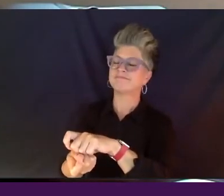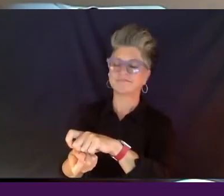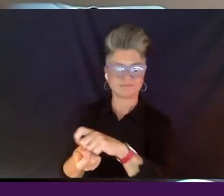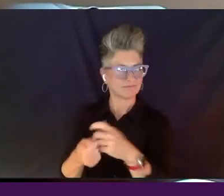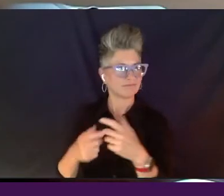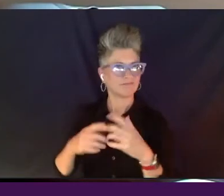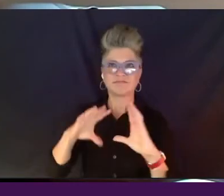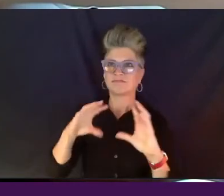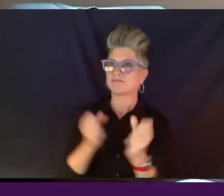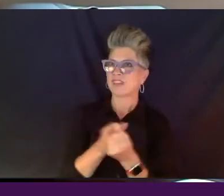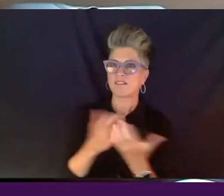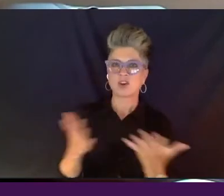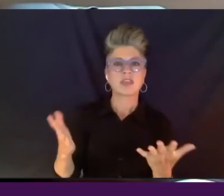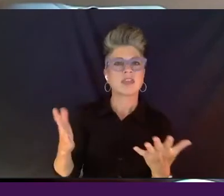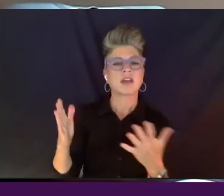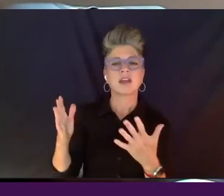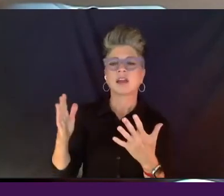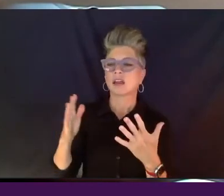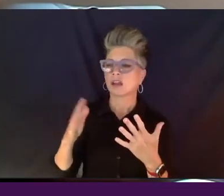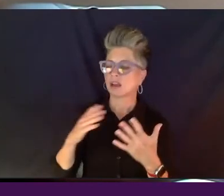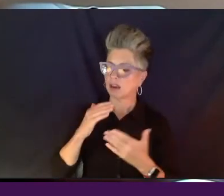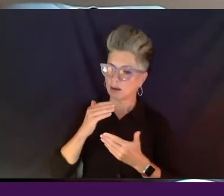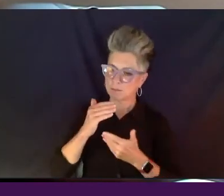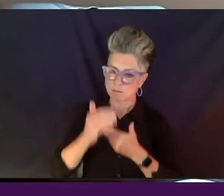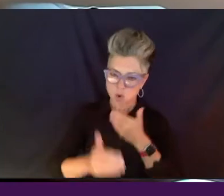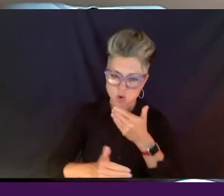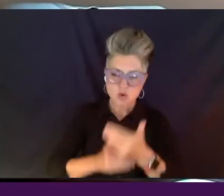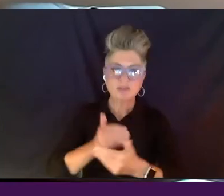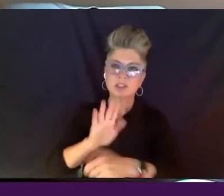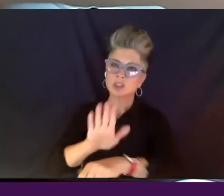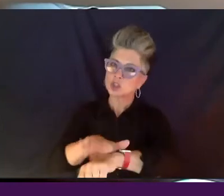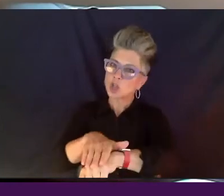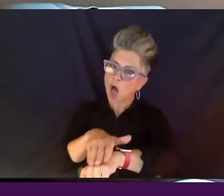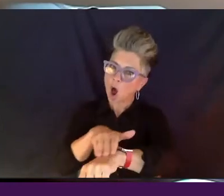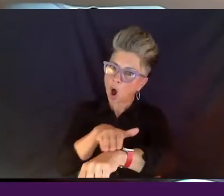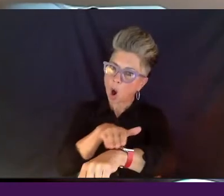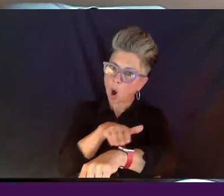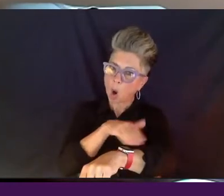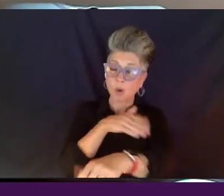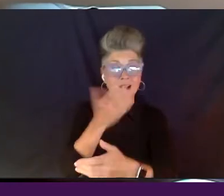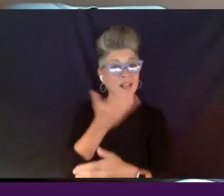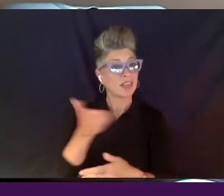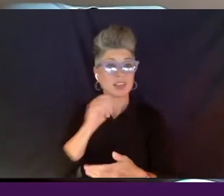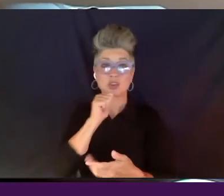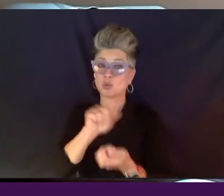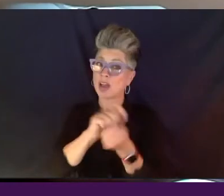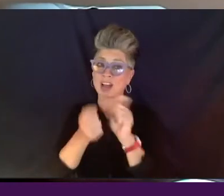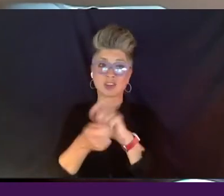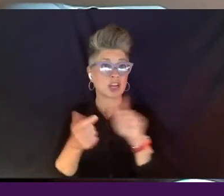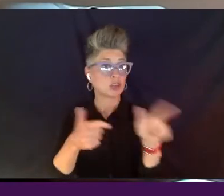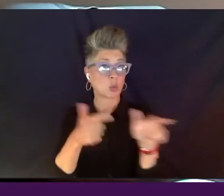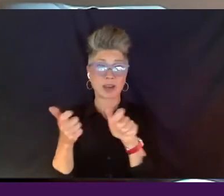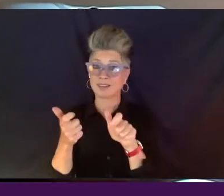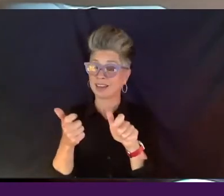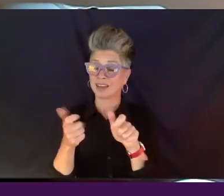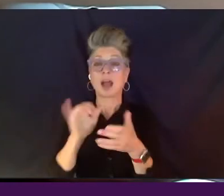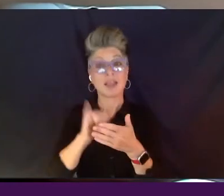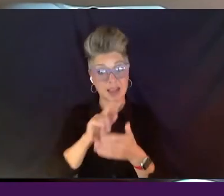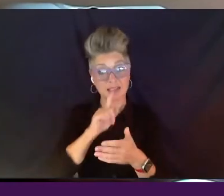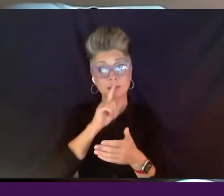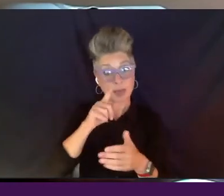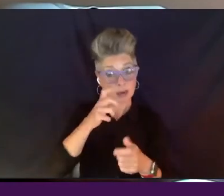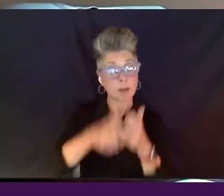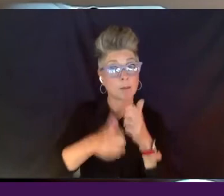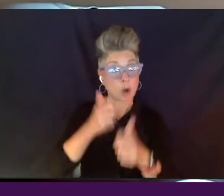trajectory, you know, things do not change quickly, which has been a problem for access. But once